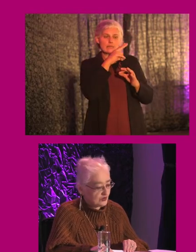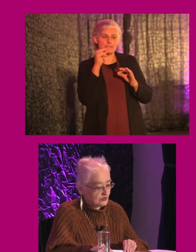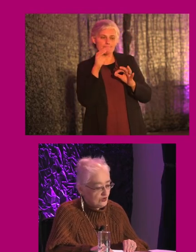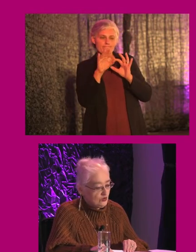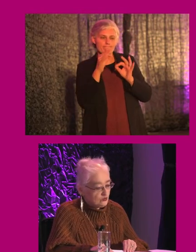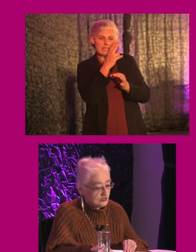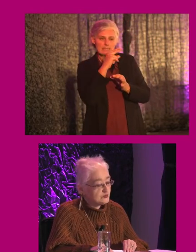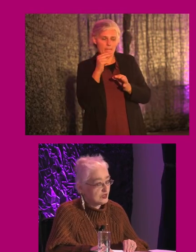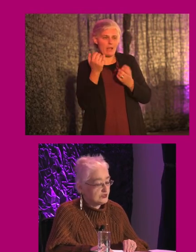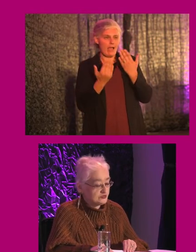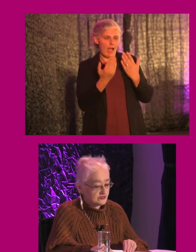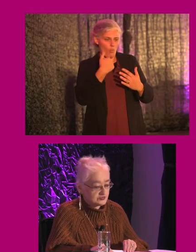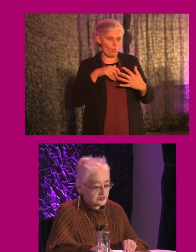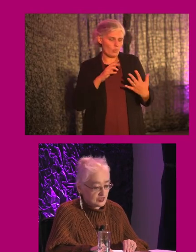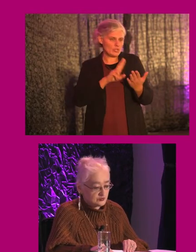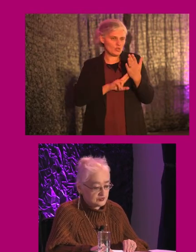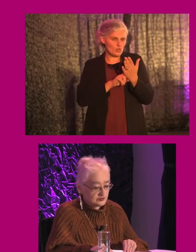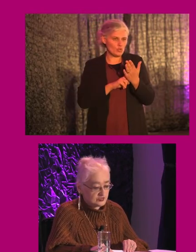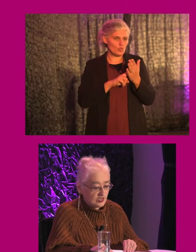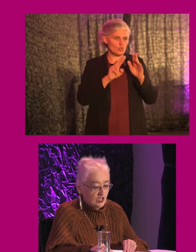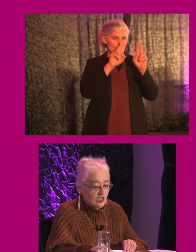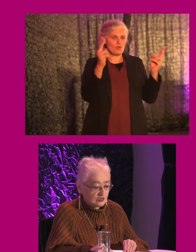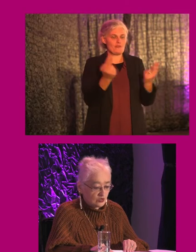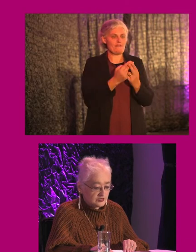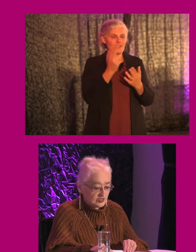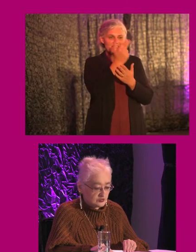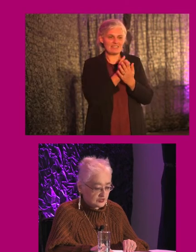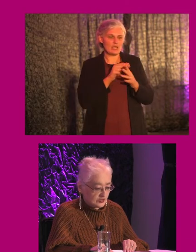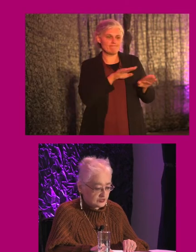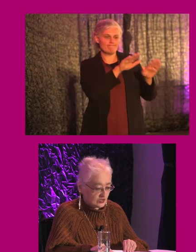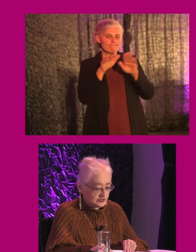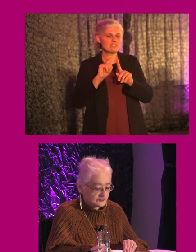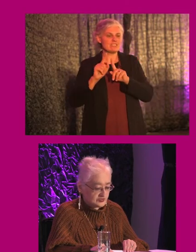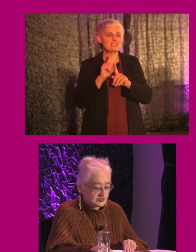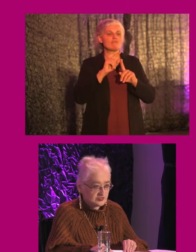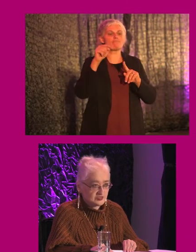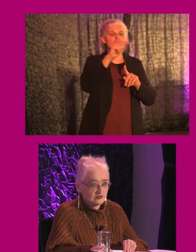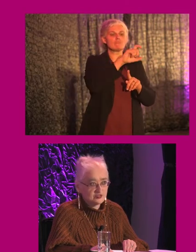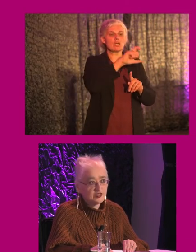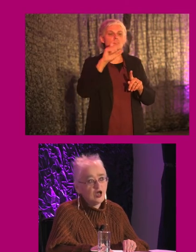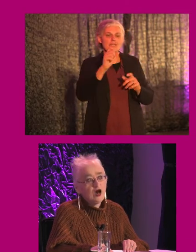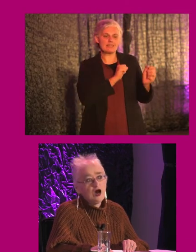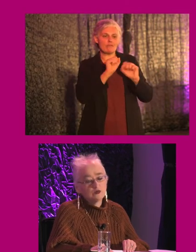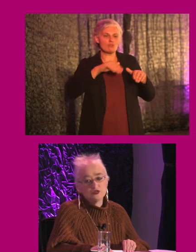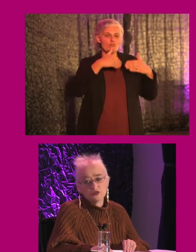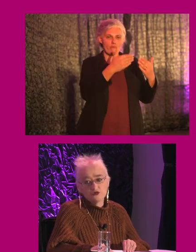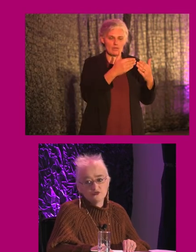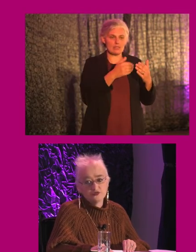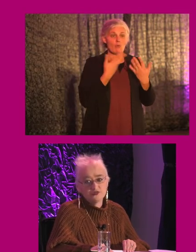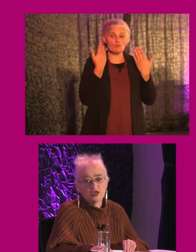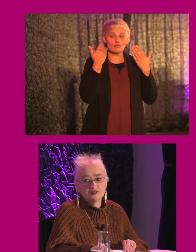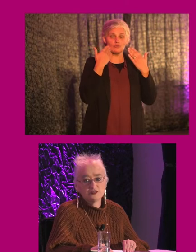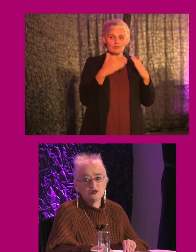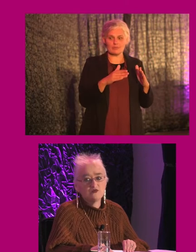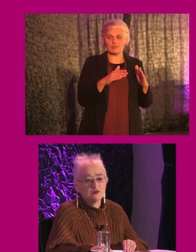of how we've applied universal design principles across South Dublin County Council's facilities and services. I'm going to show you a